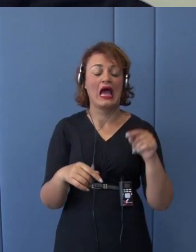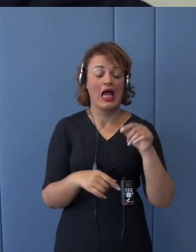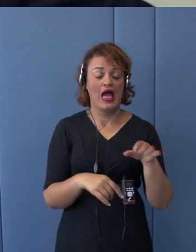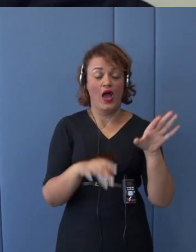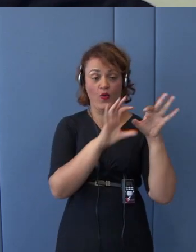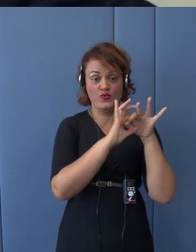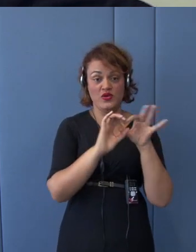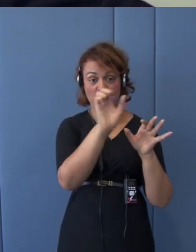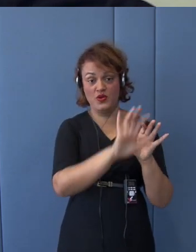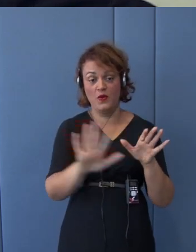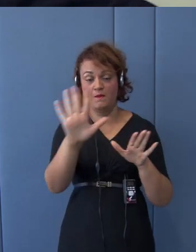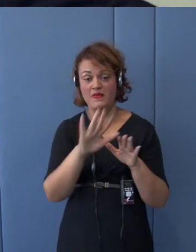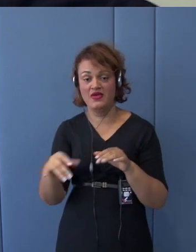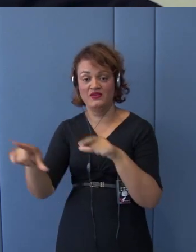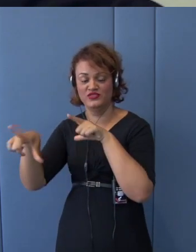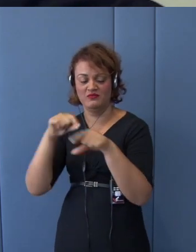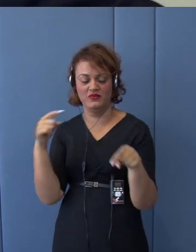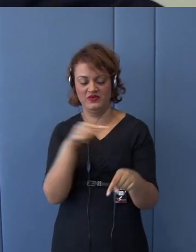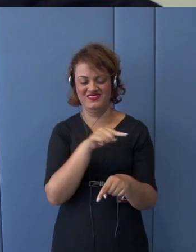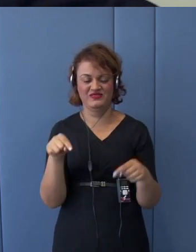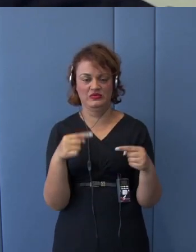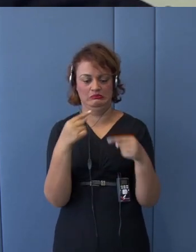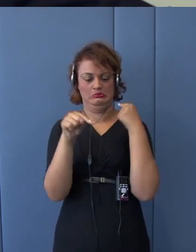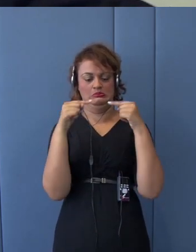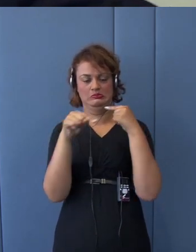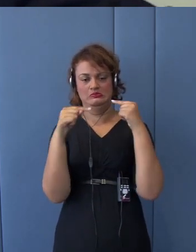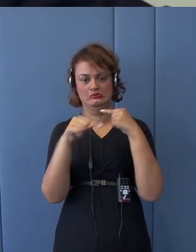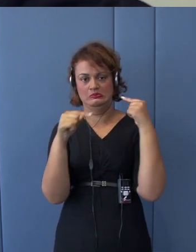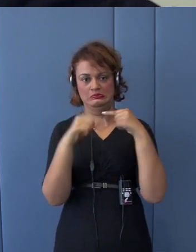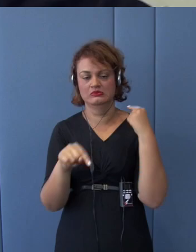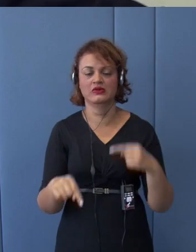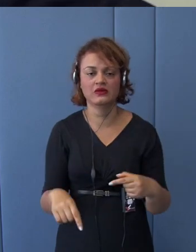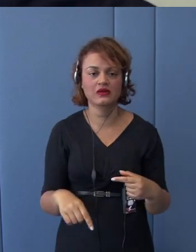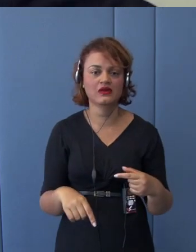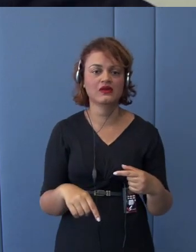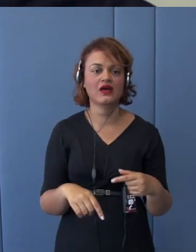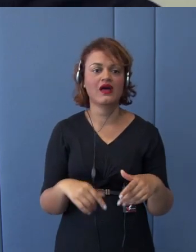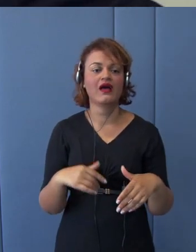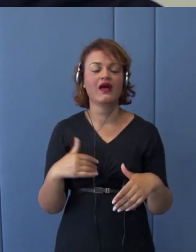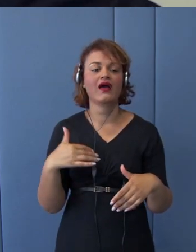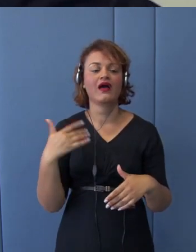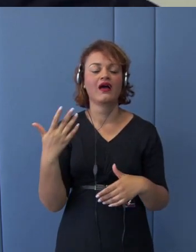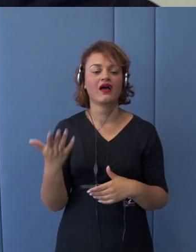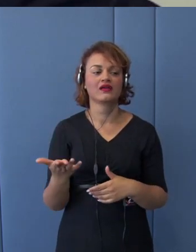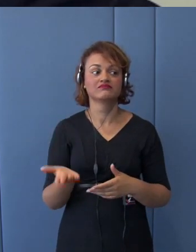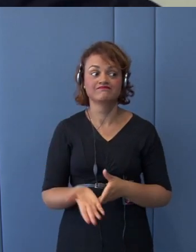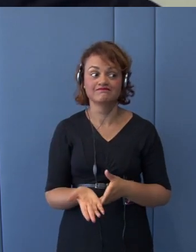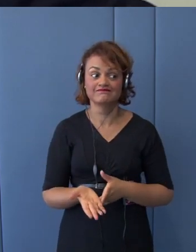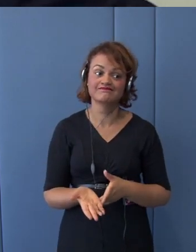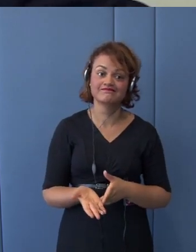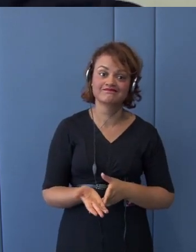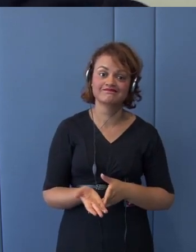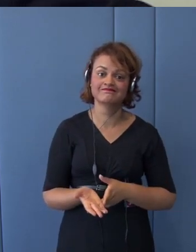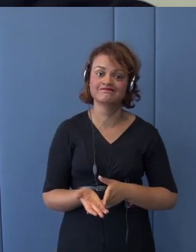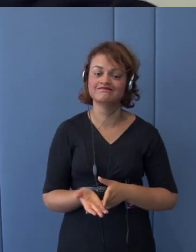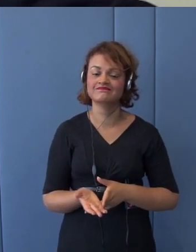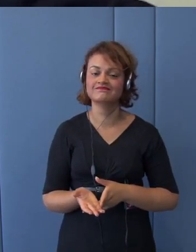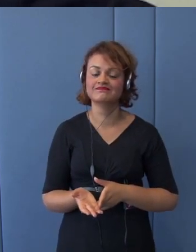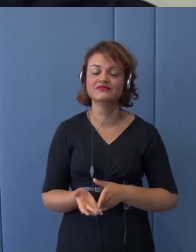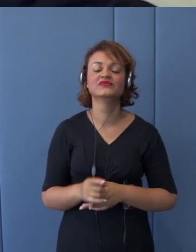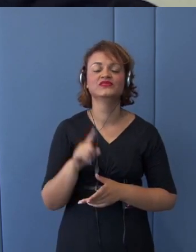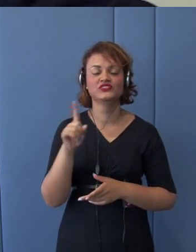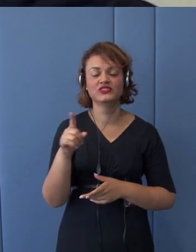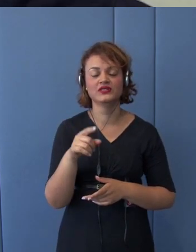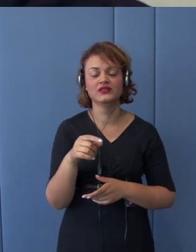unilaterally mounting the trade surplus, both with United States and with European Union. And